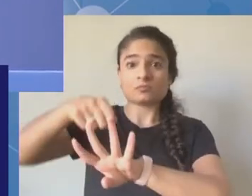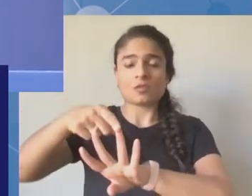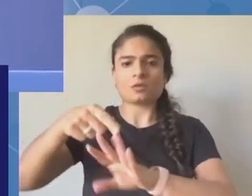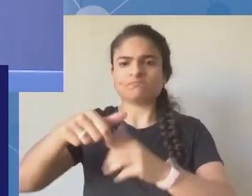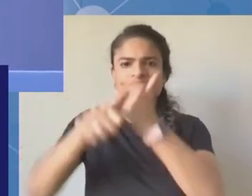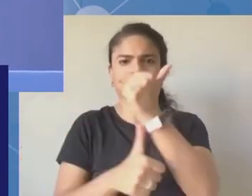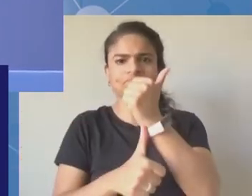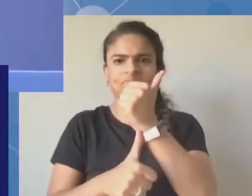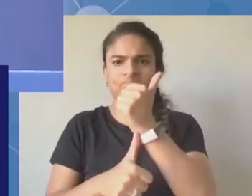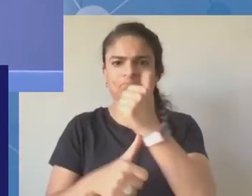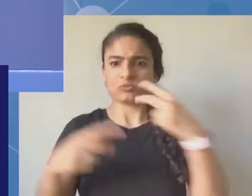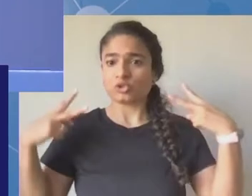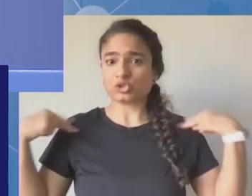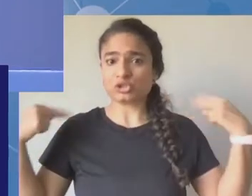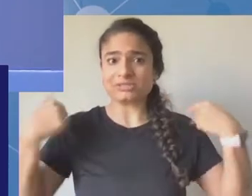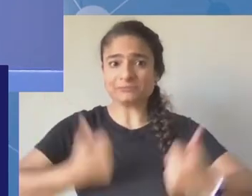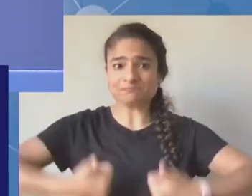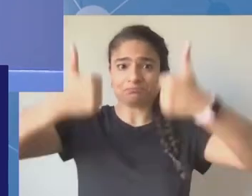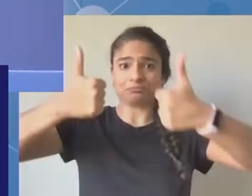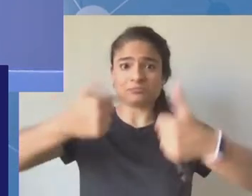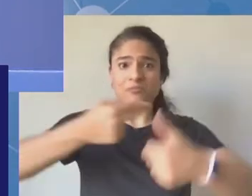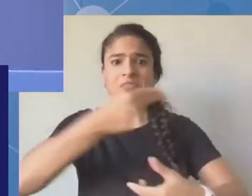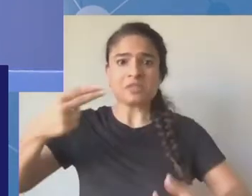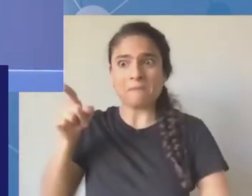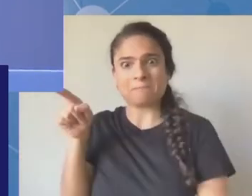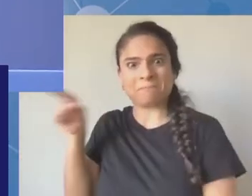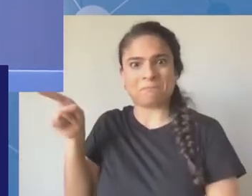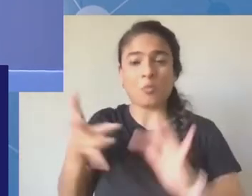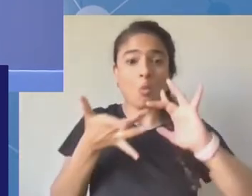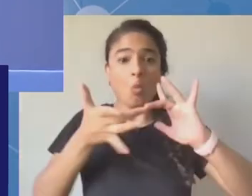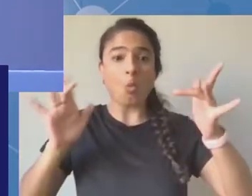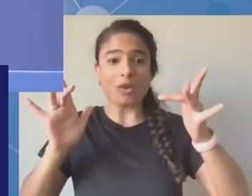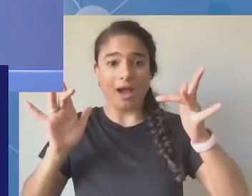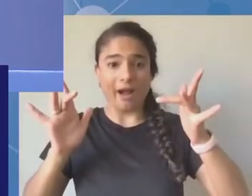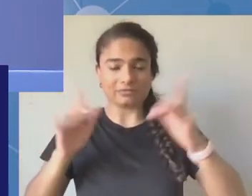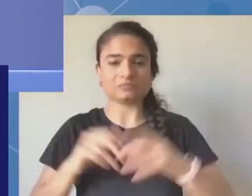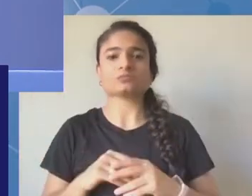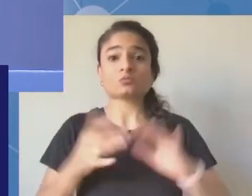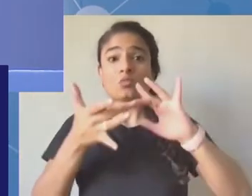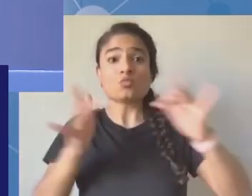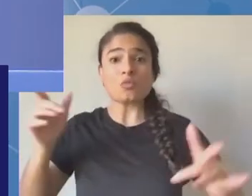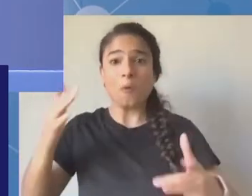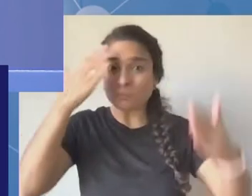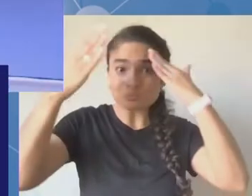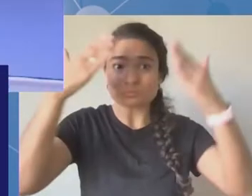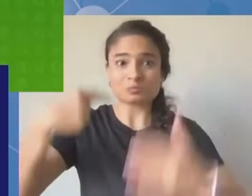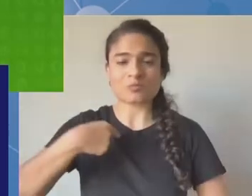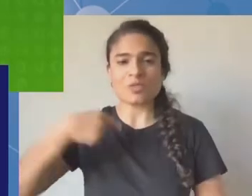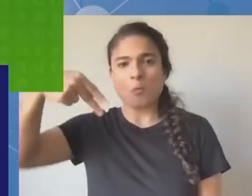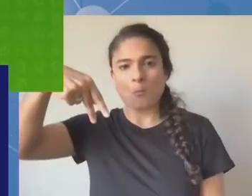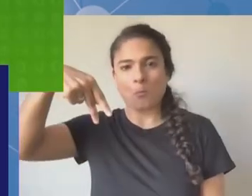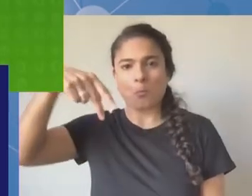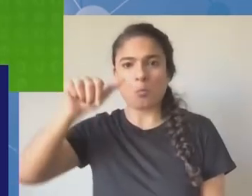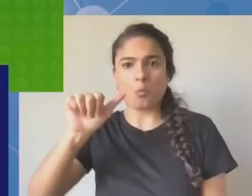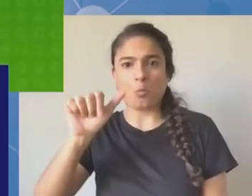Good morning, good evening, good afternoon to everybody. It's a great pleasure for me to join the discussion today and I do want,